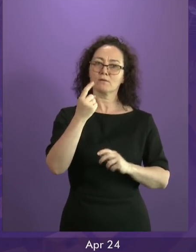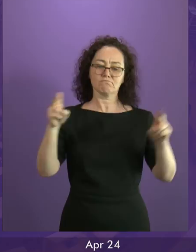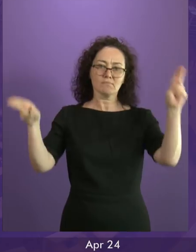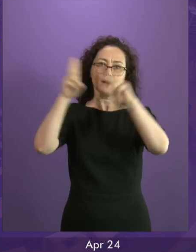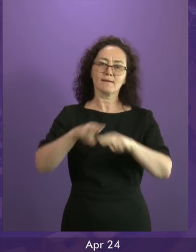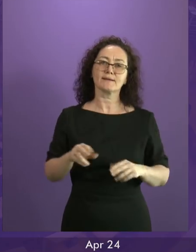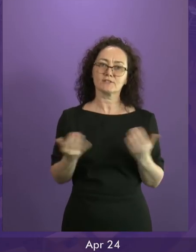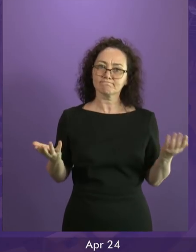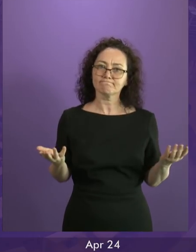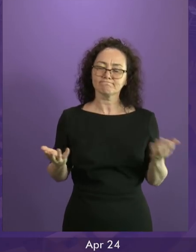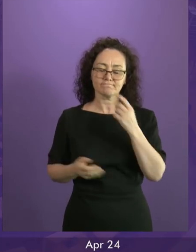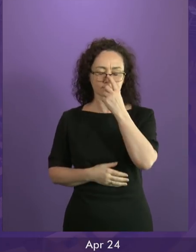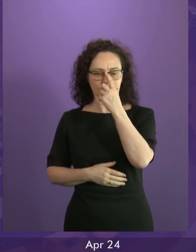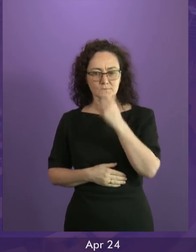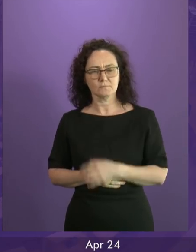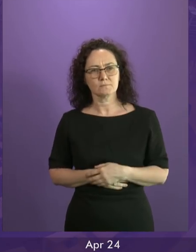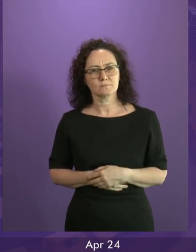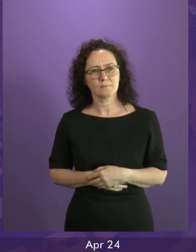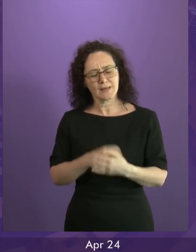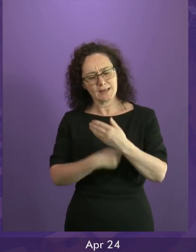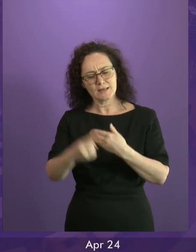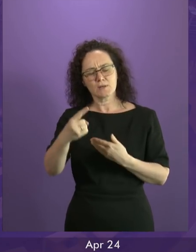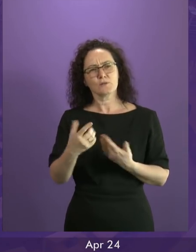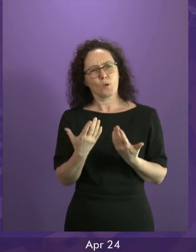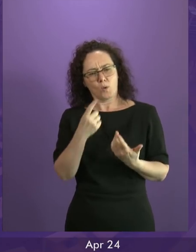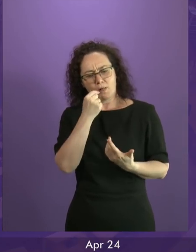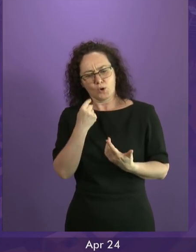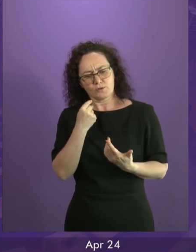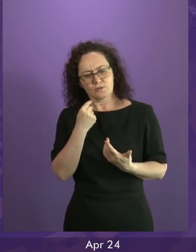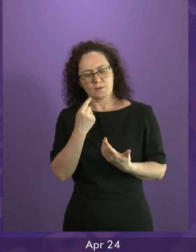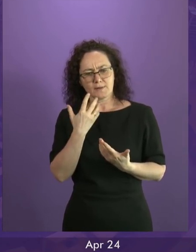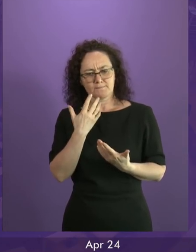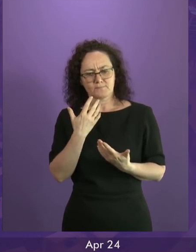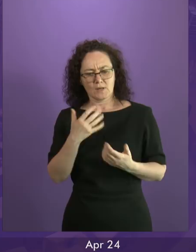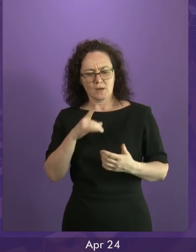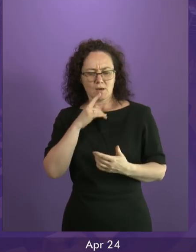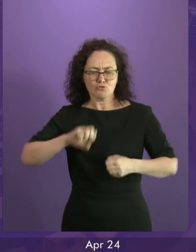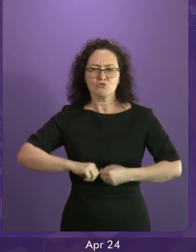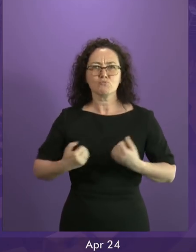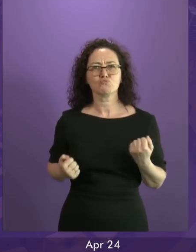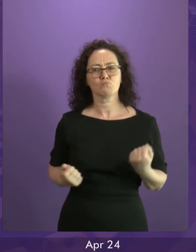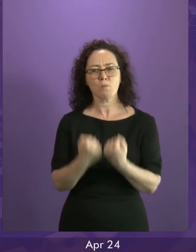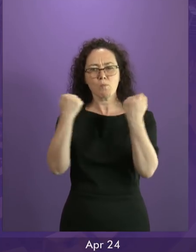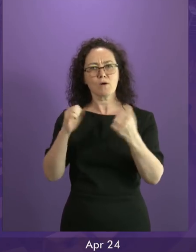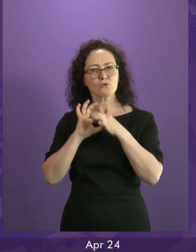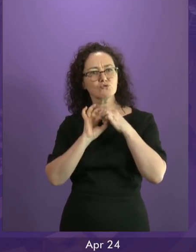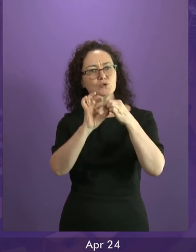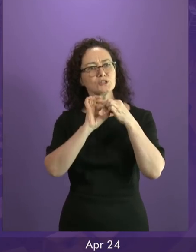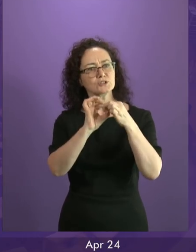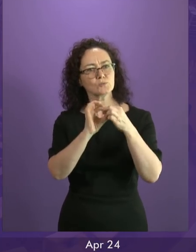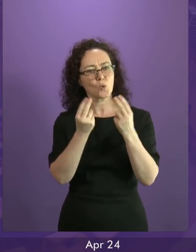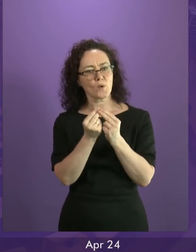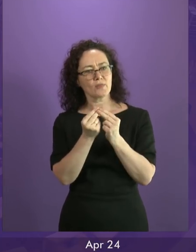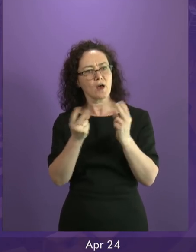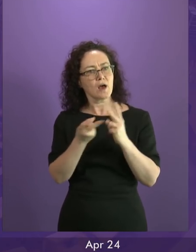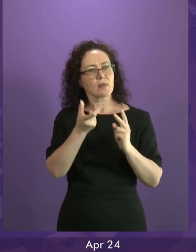Europe. It would enable us to nurture our most important relationships, those with the other countries of the British Isles on the basis of